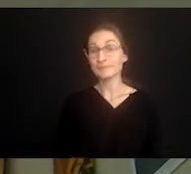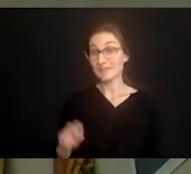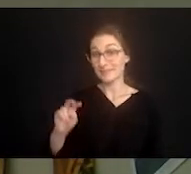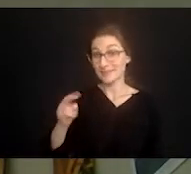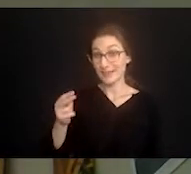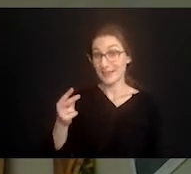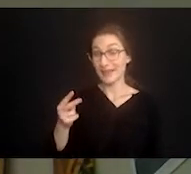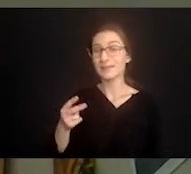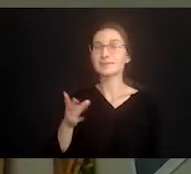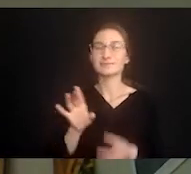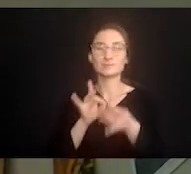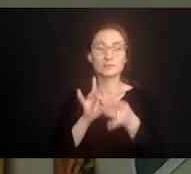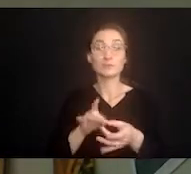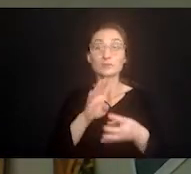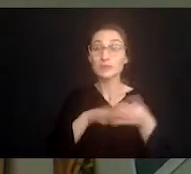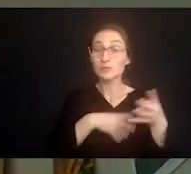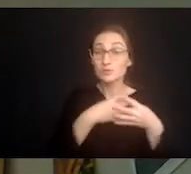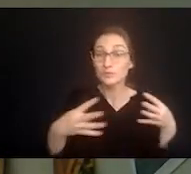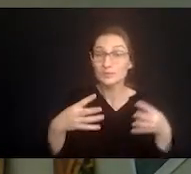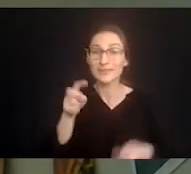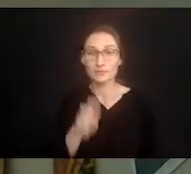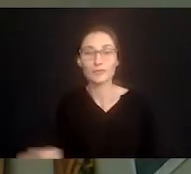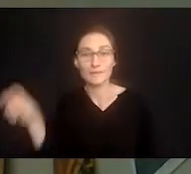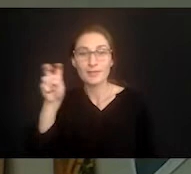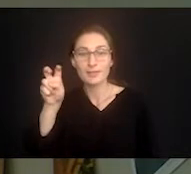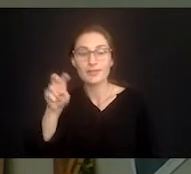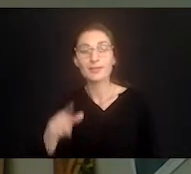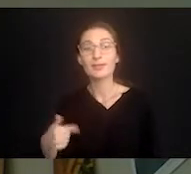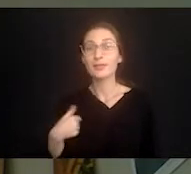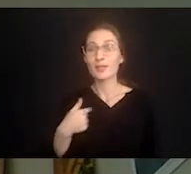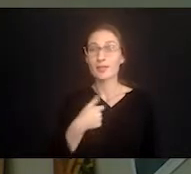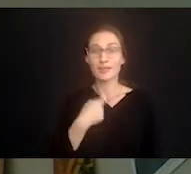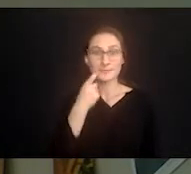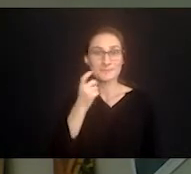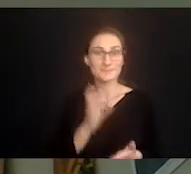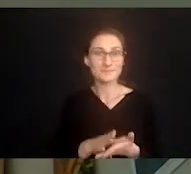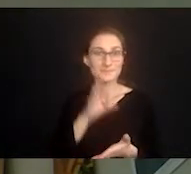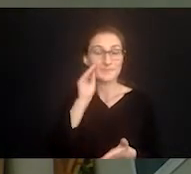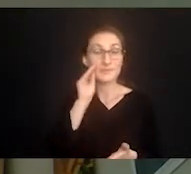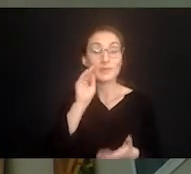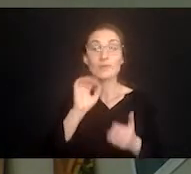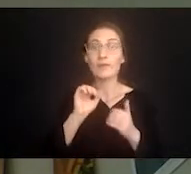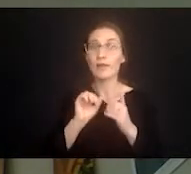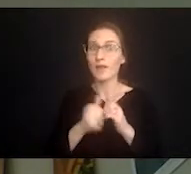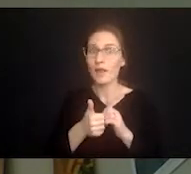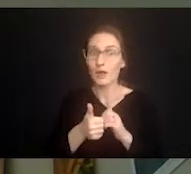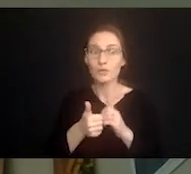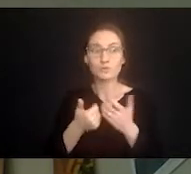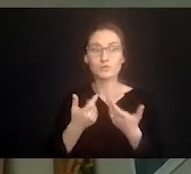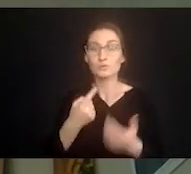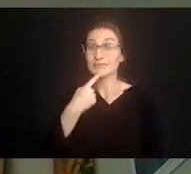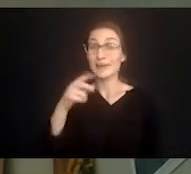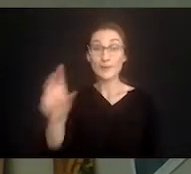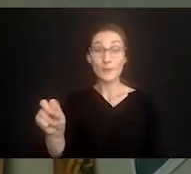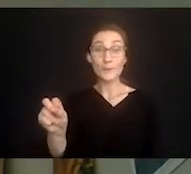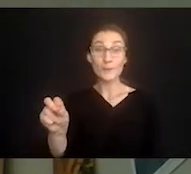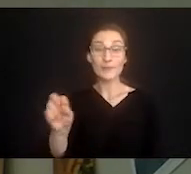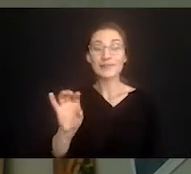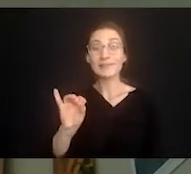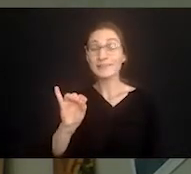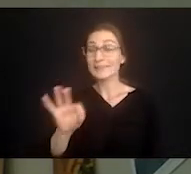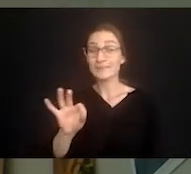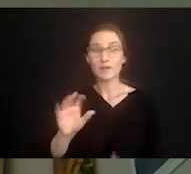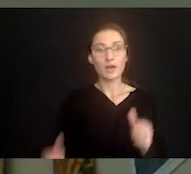The other margin we build in is around our schedule and travel. We're learning more to say no to things that run us back to back